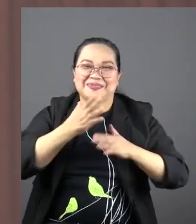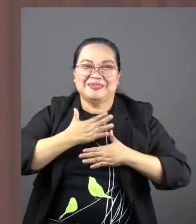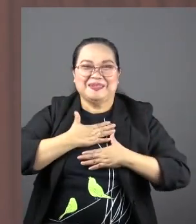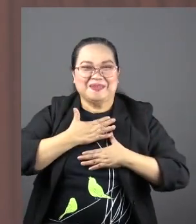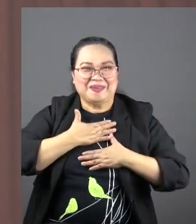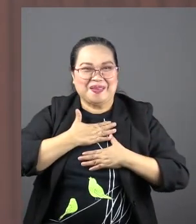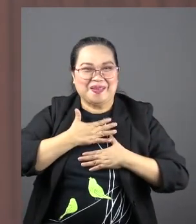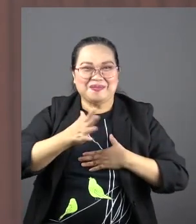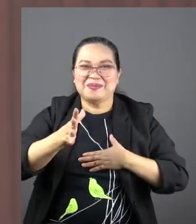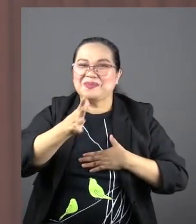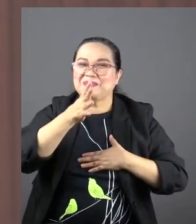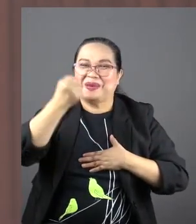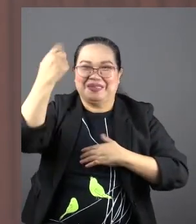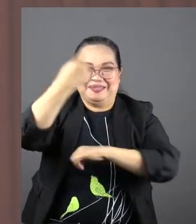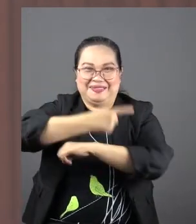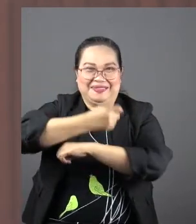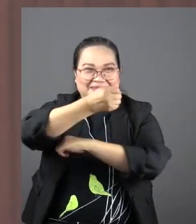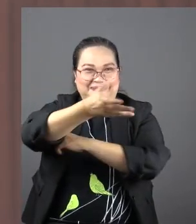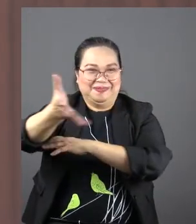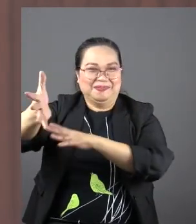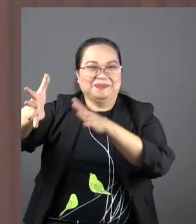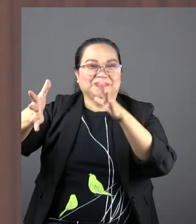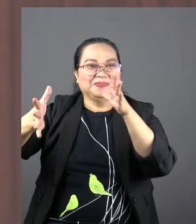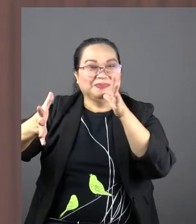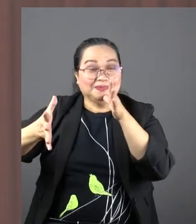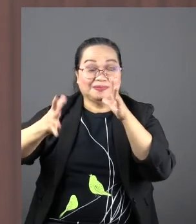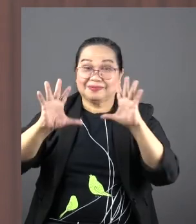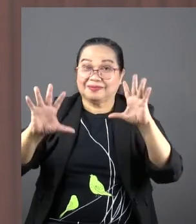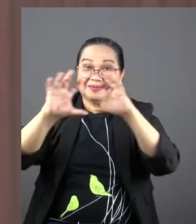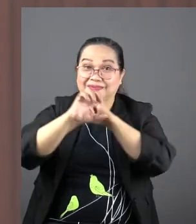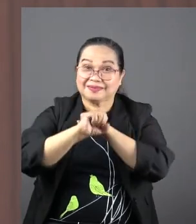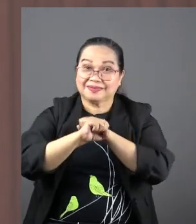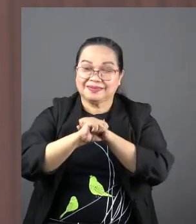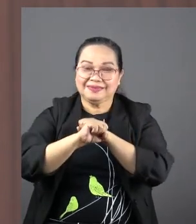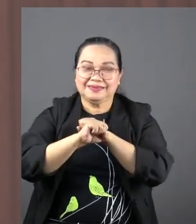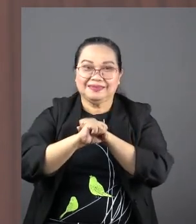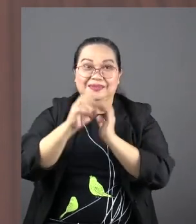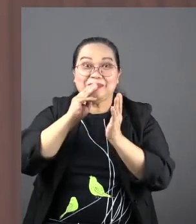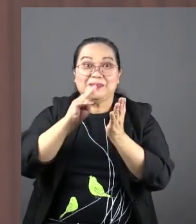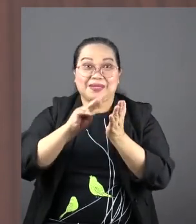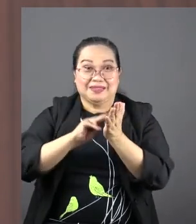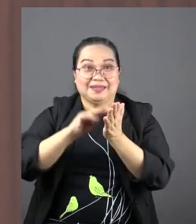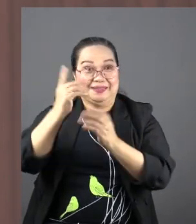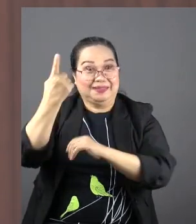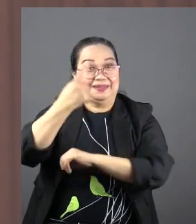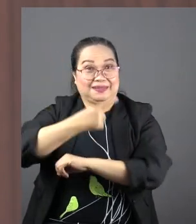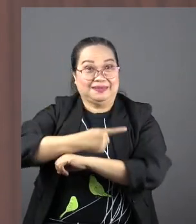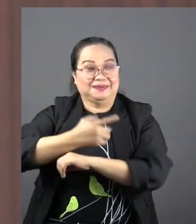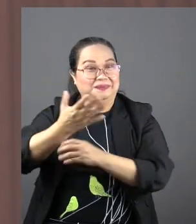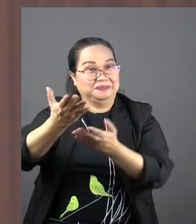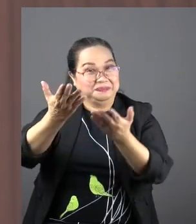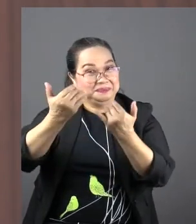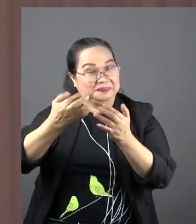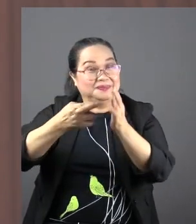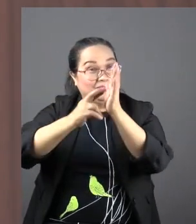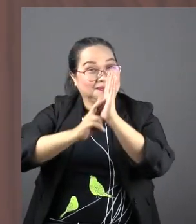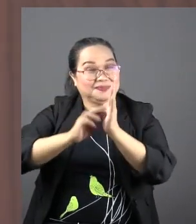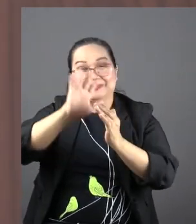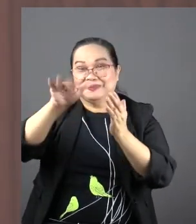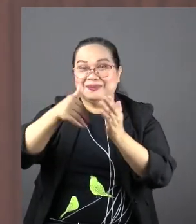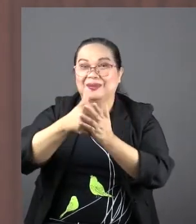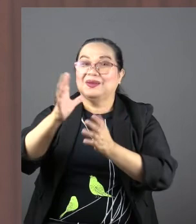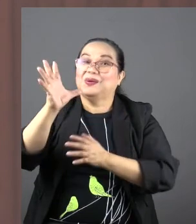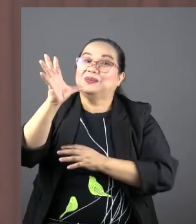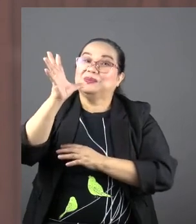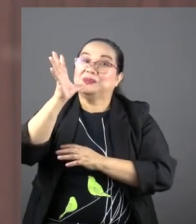Day to all our mothers. As we close our message today, may I request all our